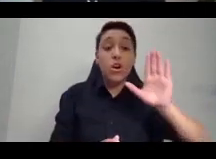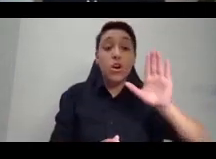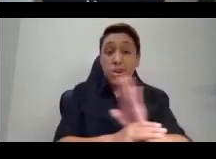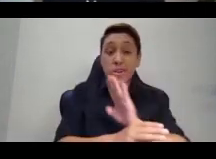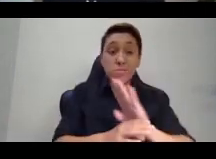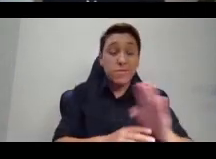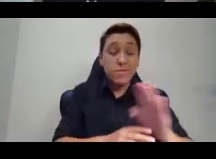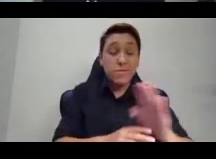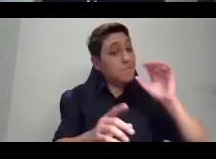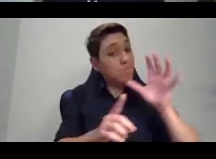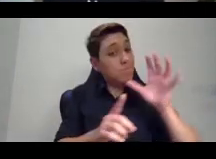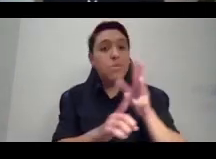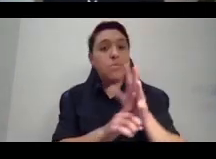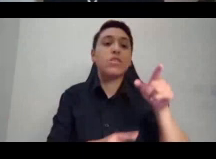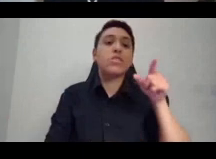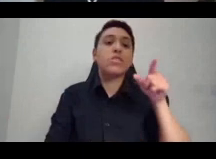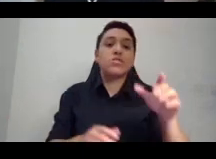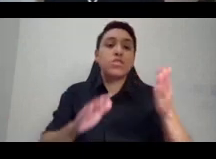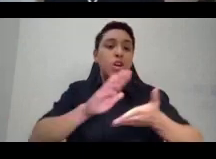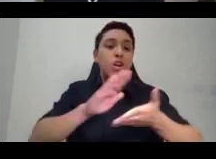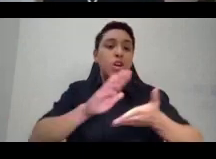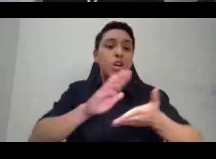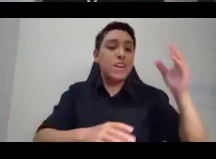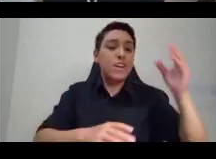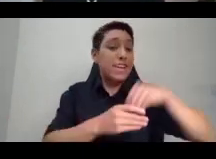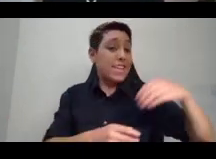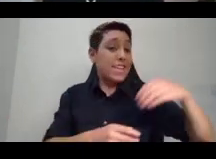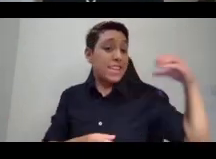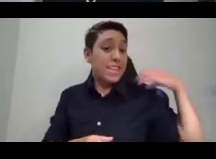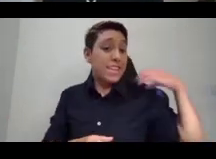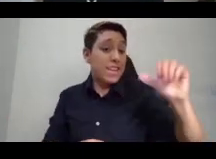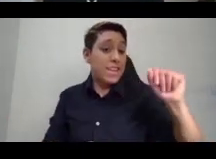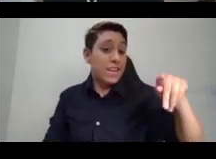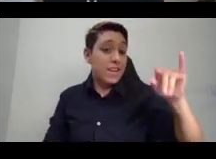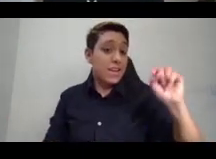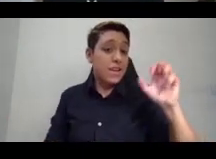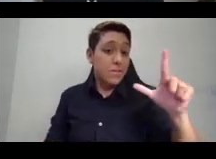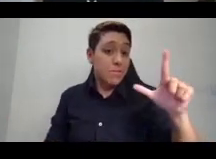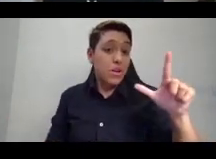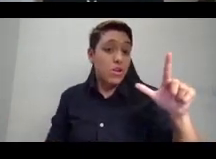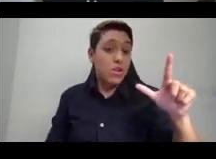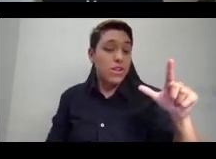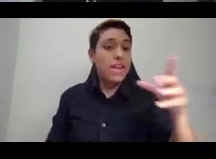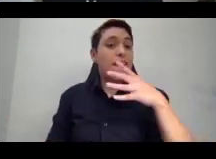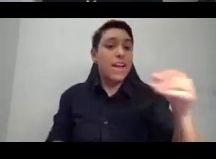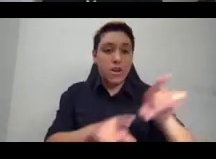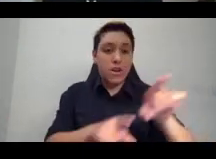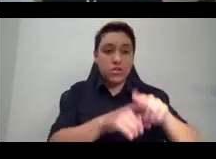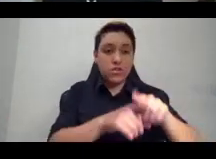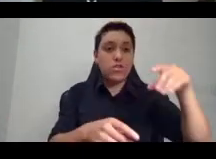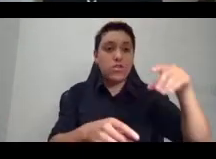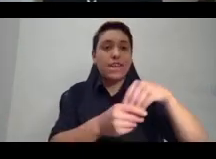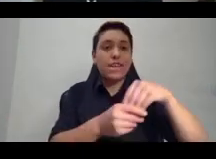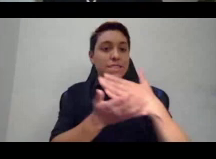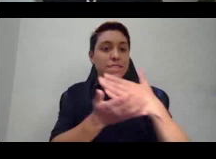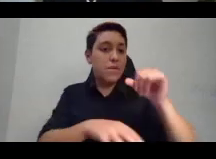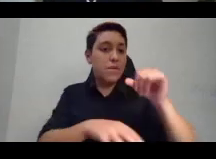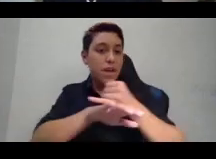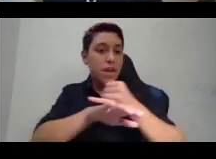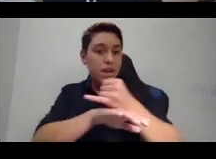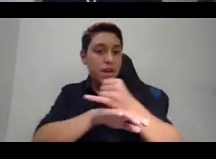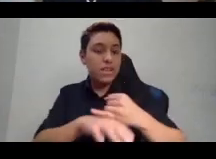it both in the capital of Lisbon and in a set of islands, the Azores, hundreds of miles